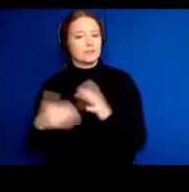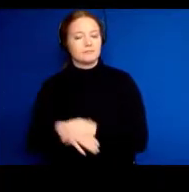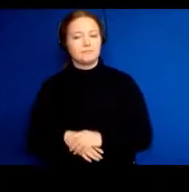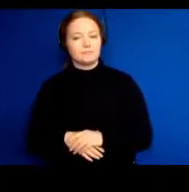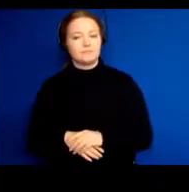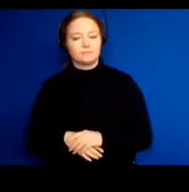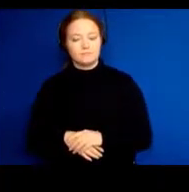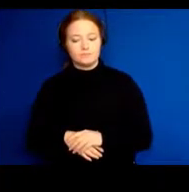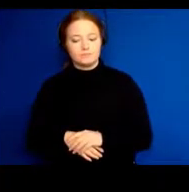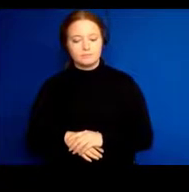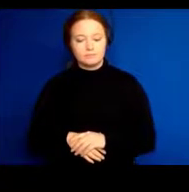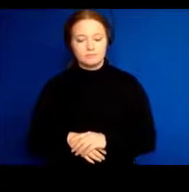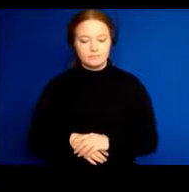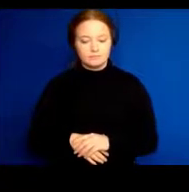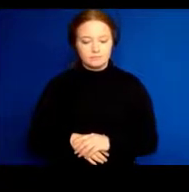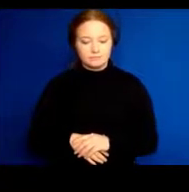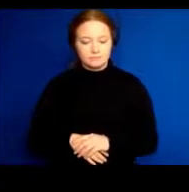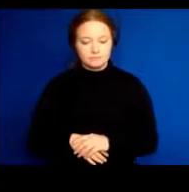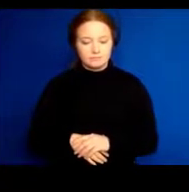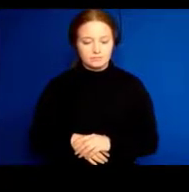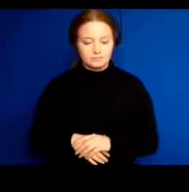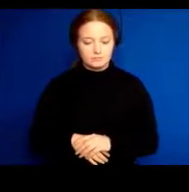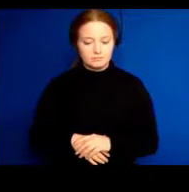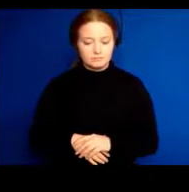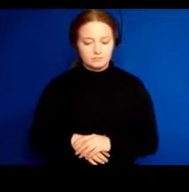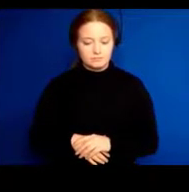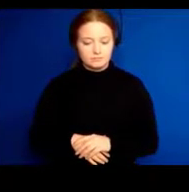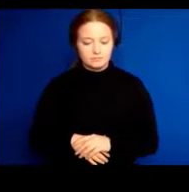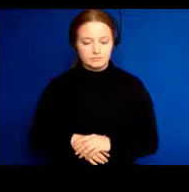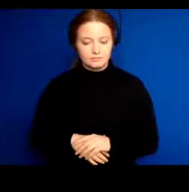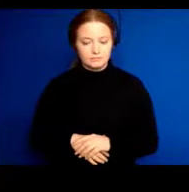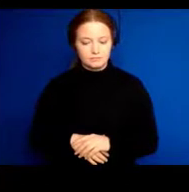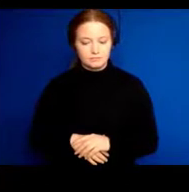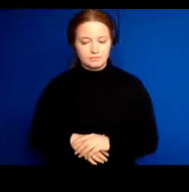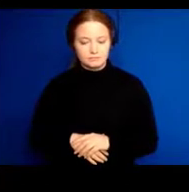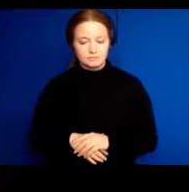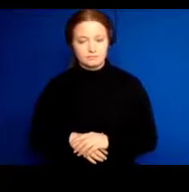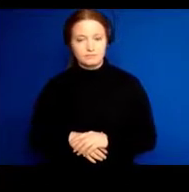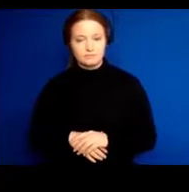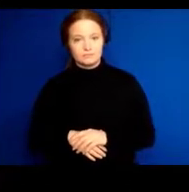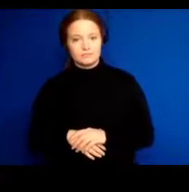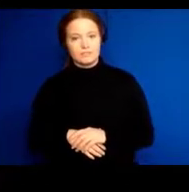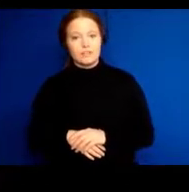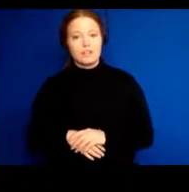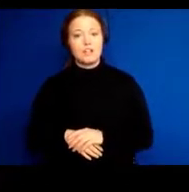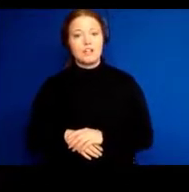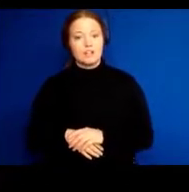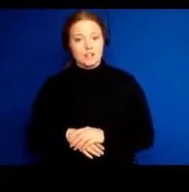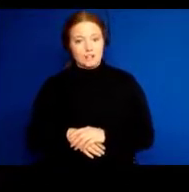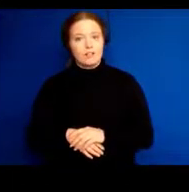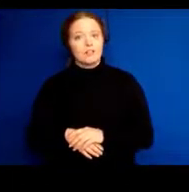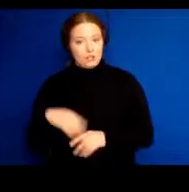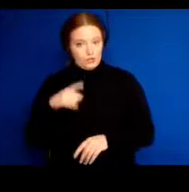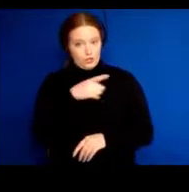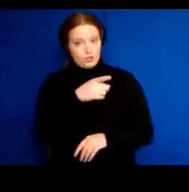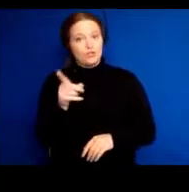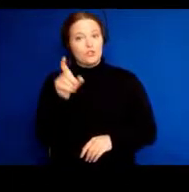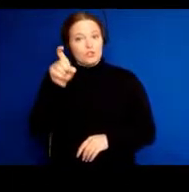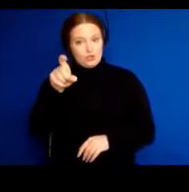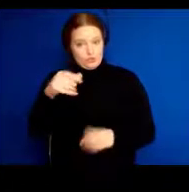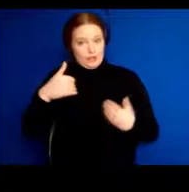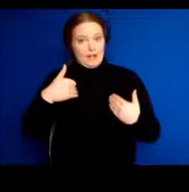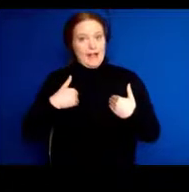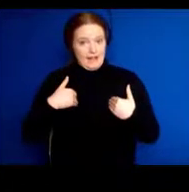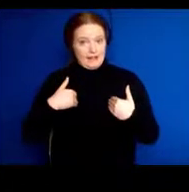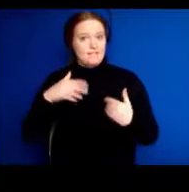Let's go on to the next slide. First of all, you should probably have a hearing test. First, I'm going to